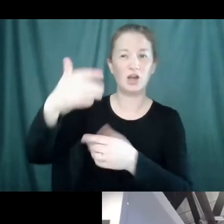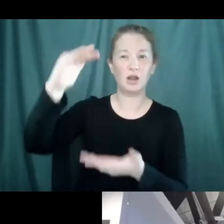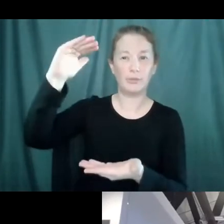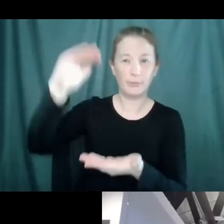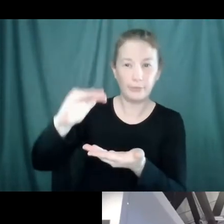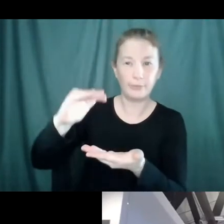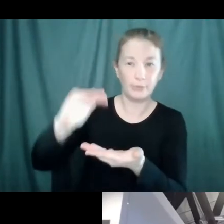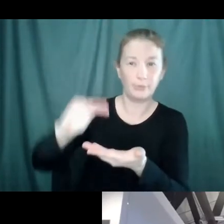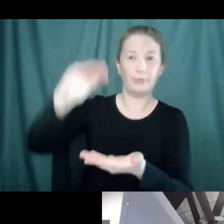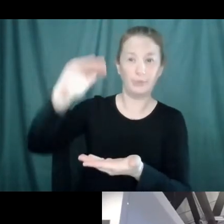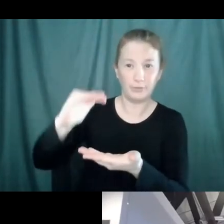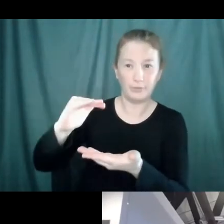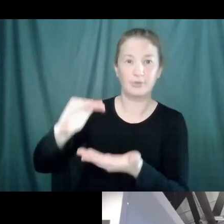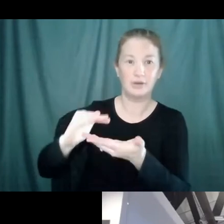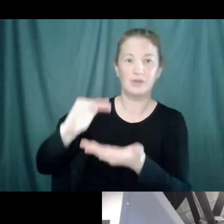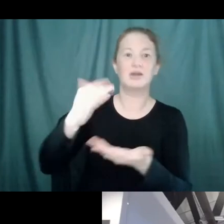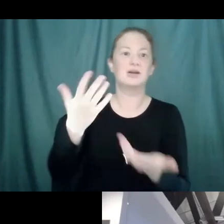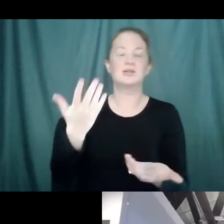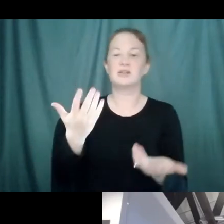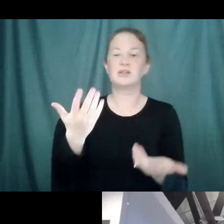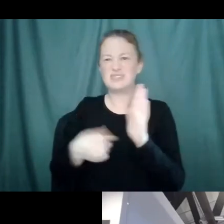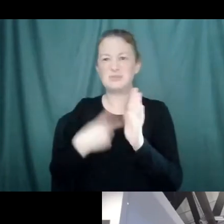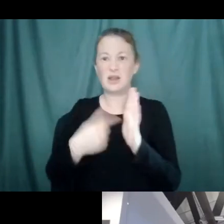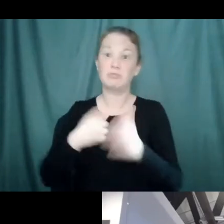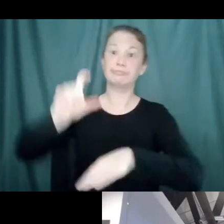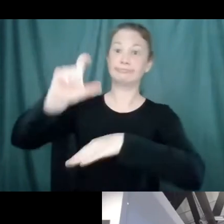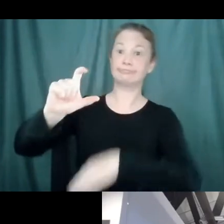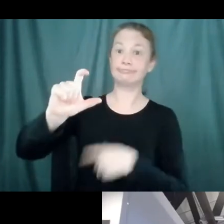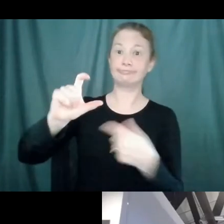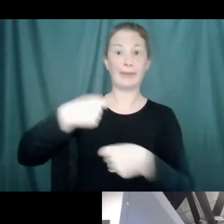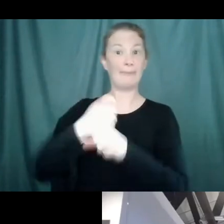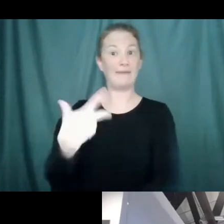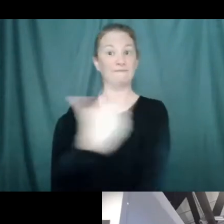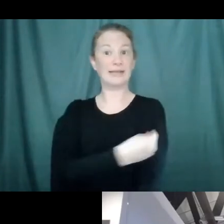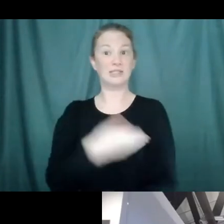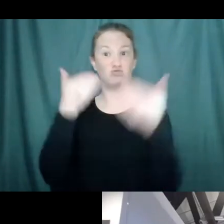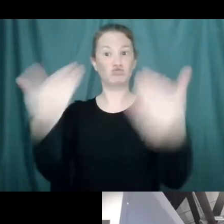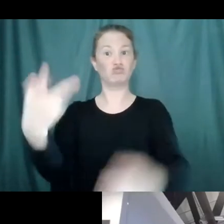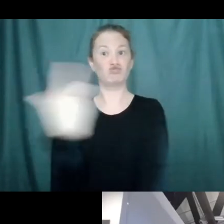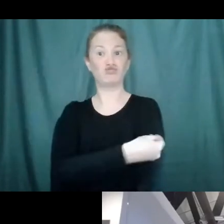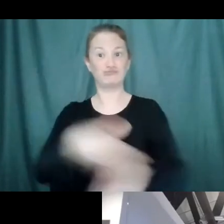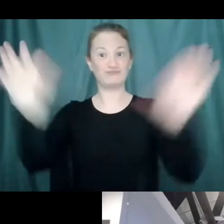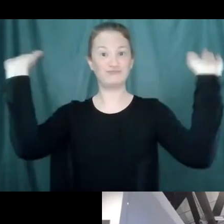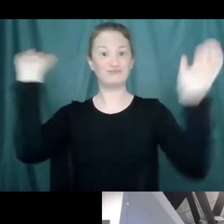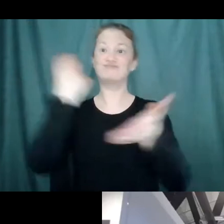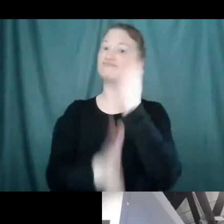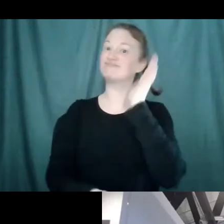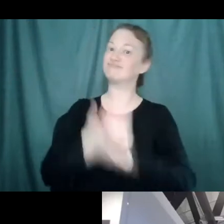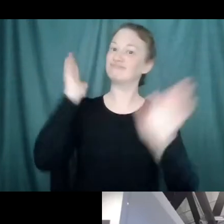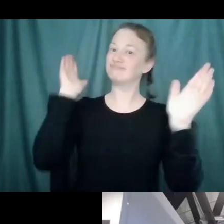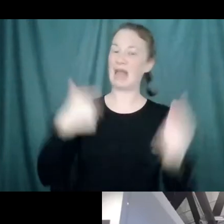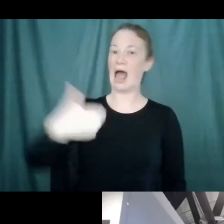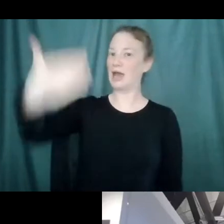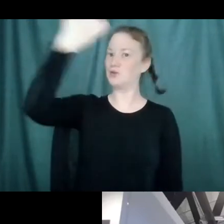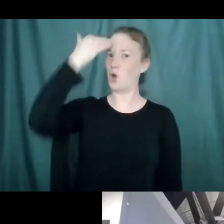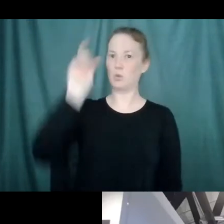scientist says, okay, I've developed this type of vaccine today. And that means I just know that we're only going to need one. I know we're only going to